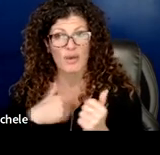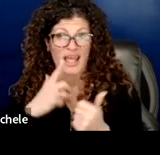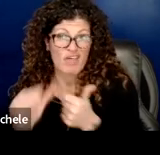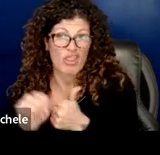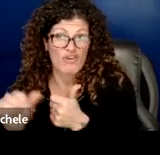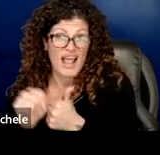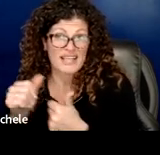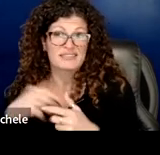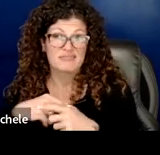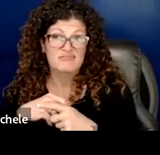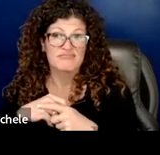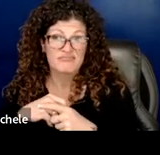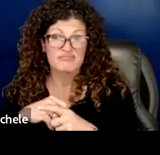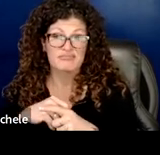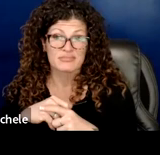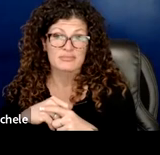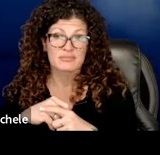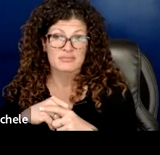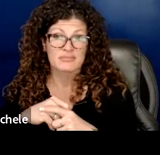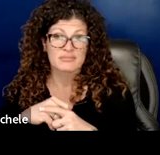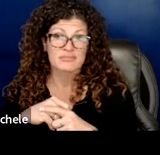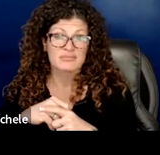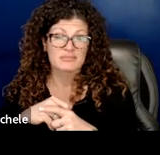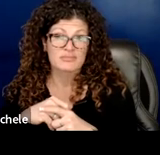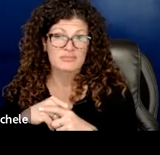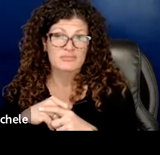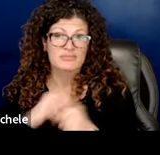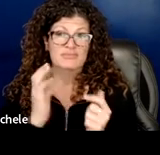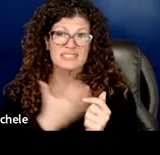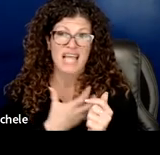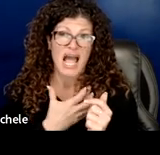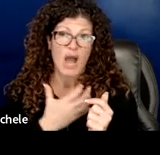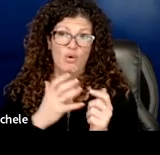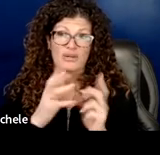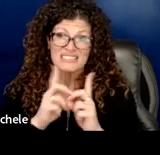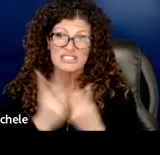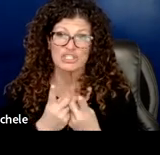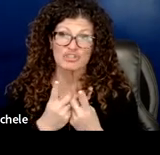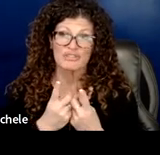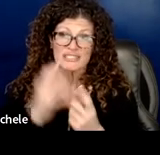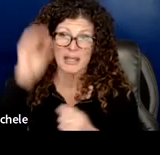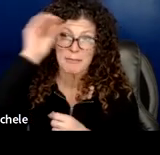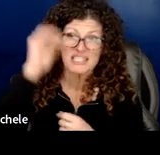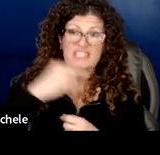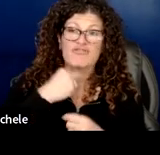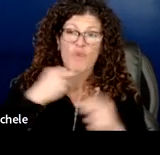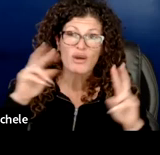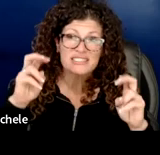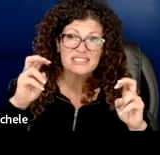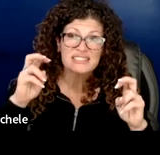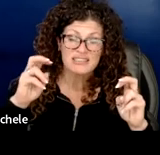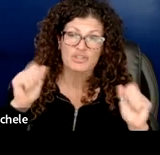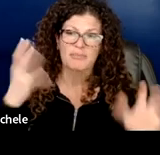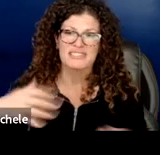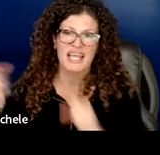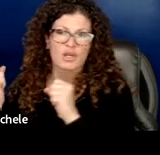of um taking away our voice as a district to be able to create the solutions we think